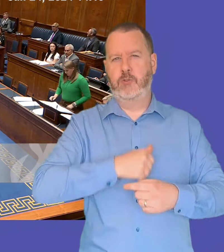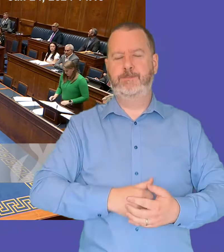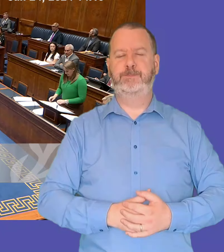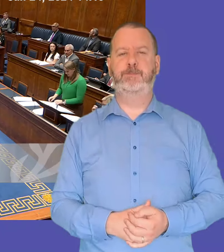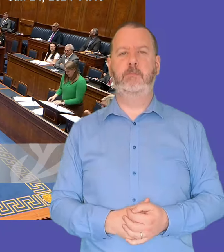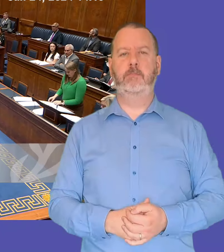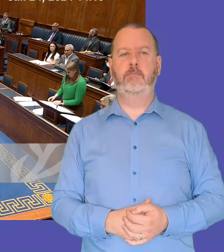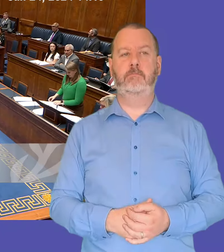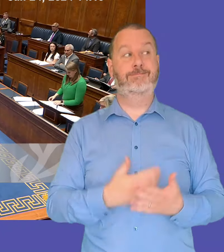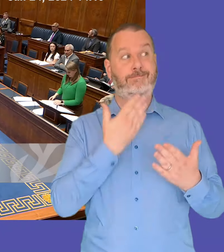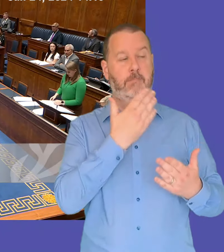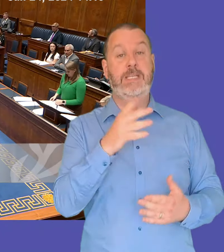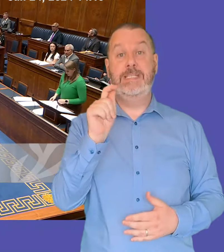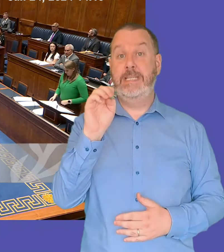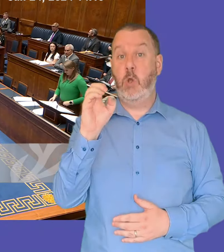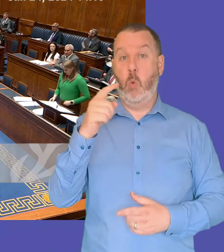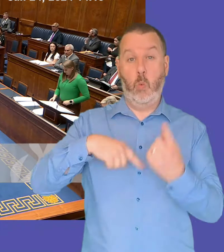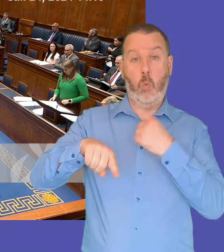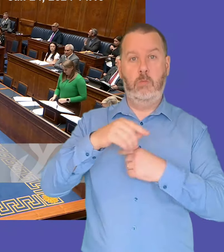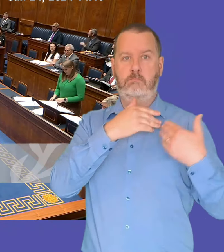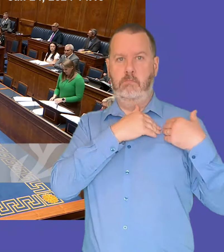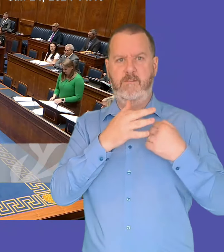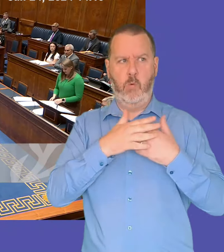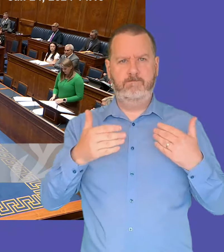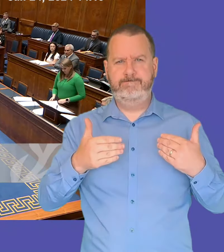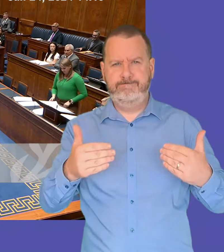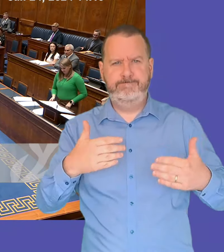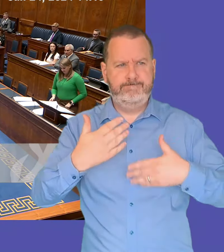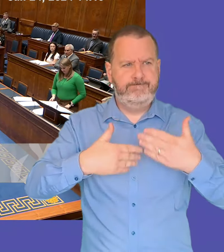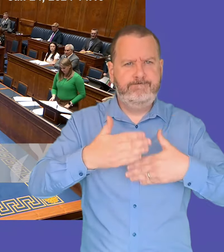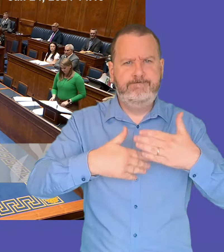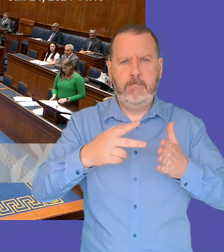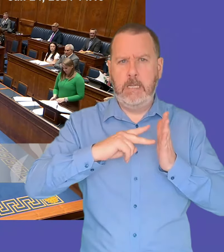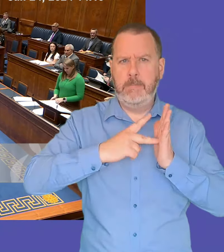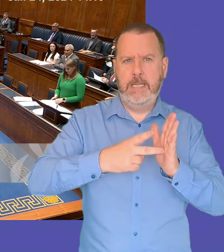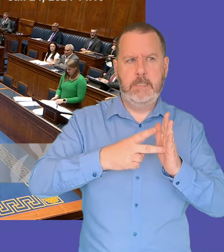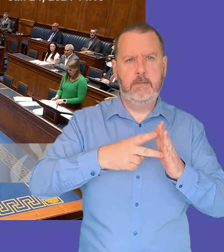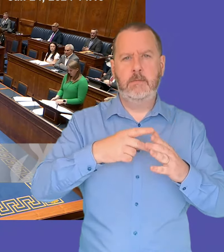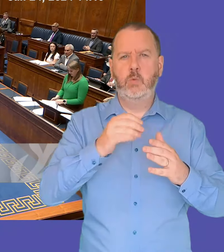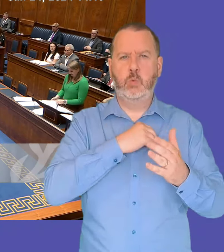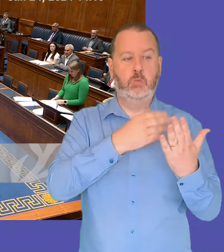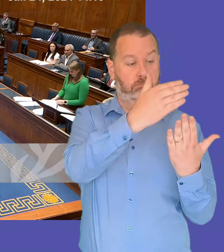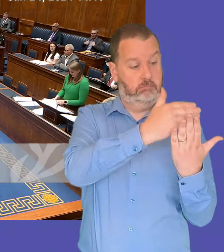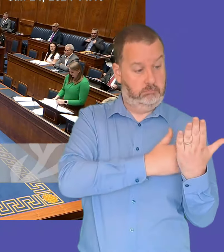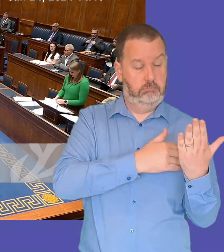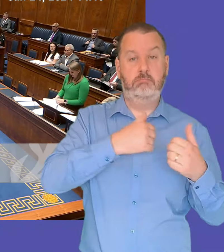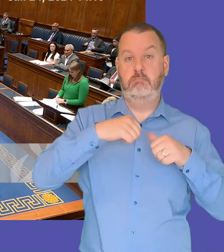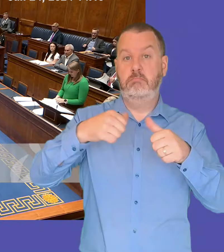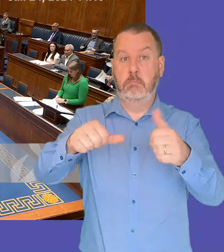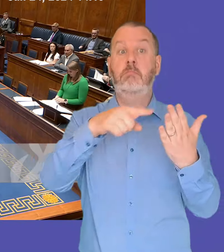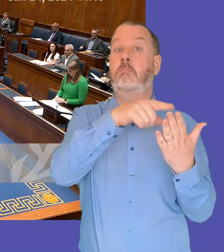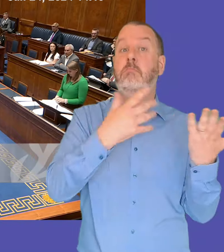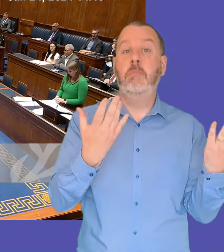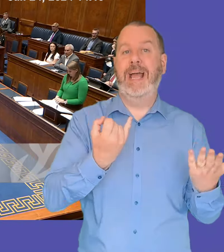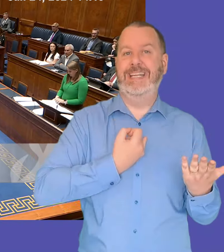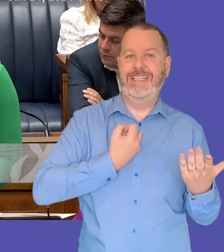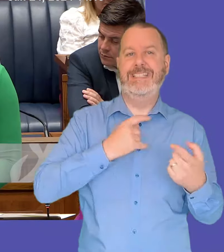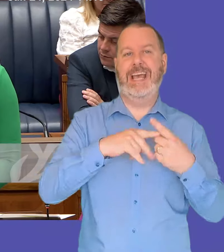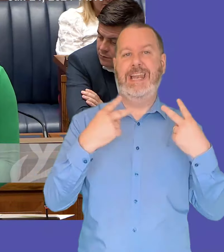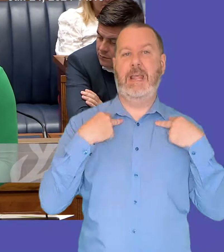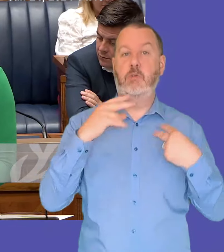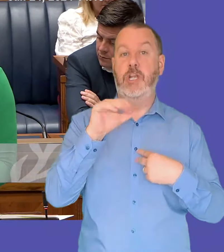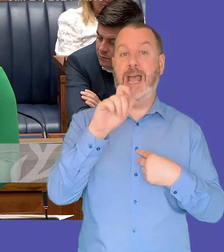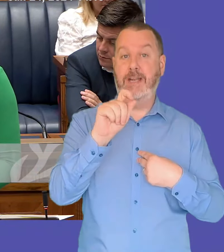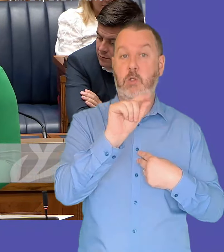thank you the executive office is responsible for taking forward the necessary arrangements to implement the provisions of the identity and language act 2022